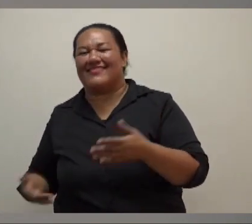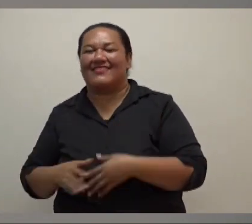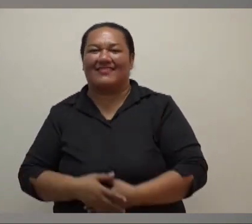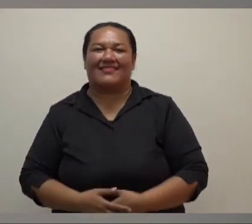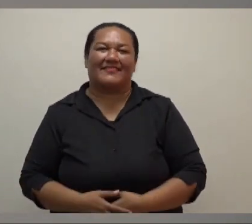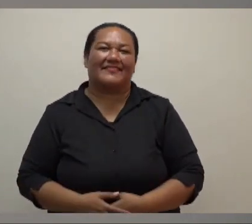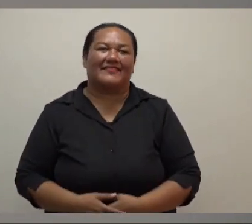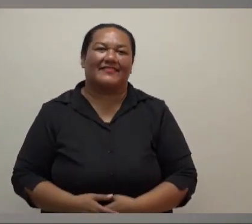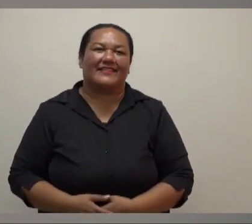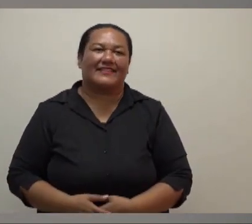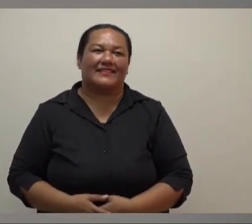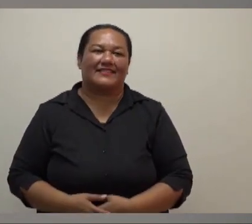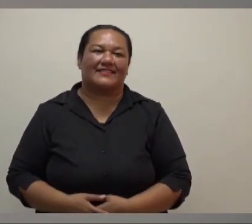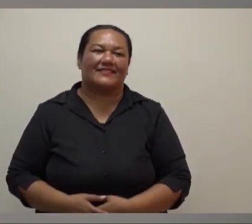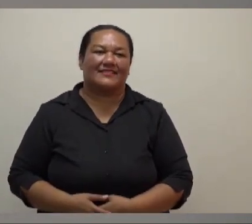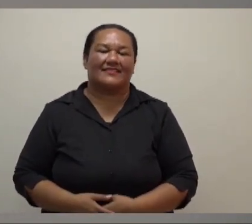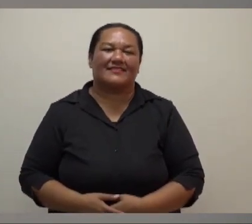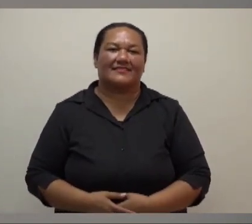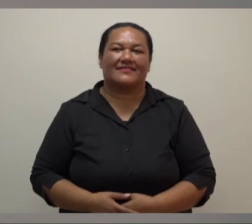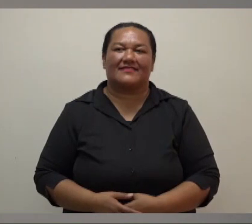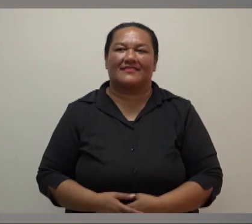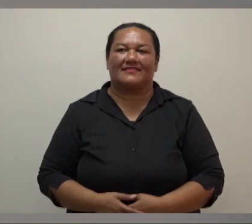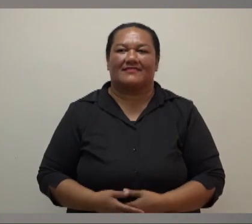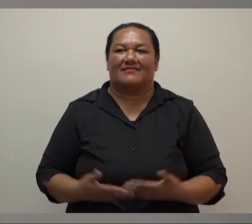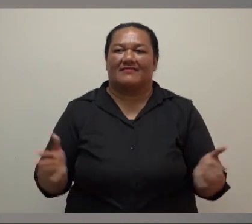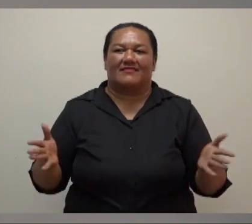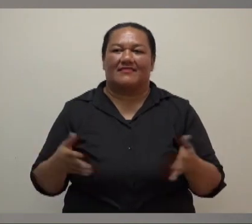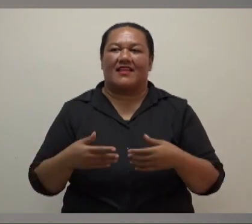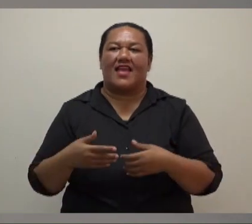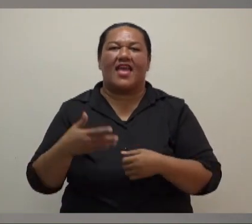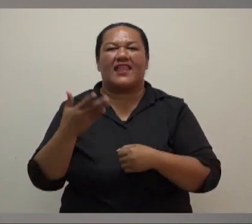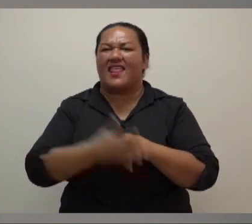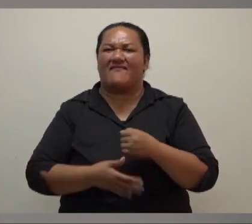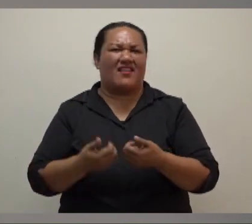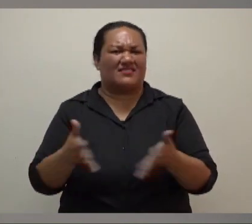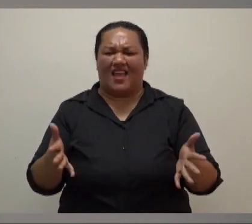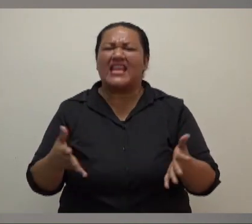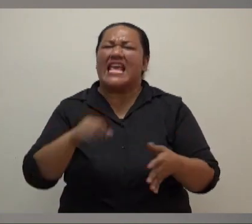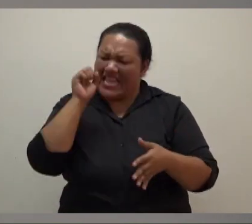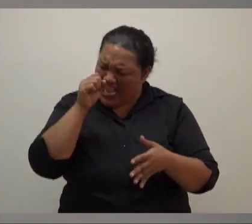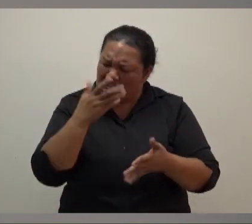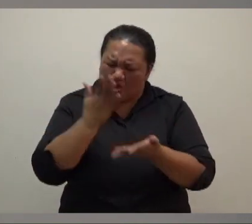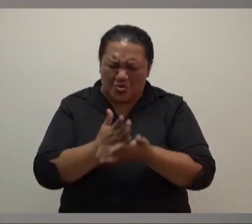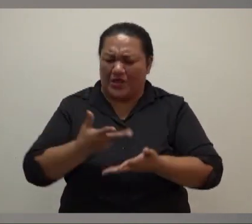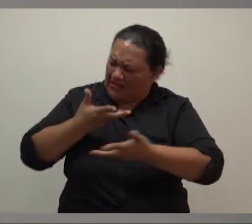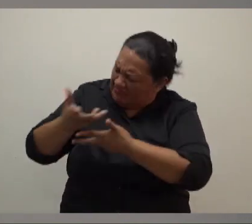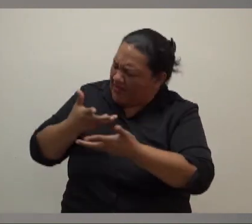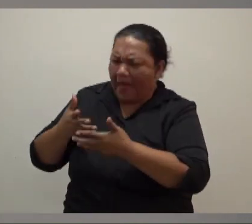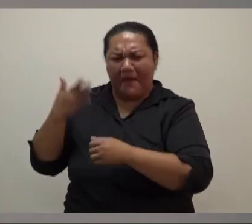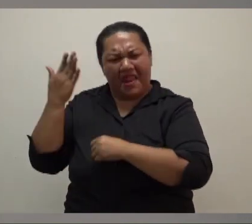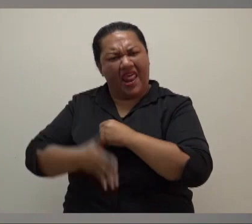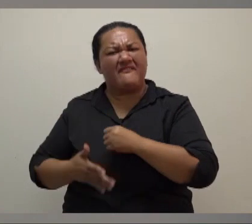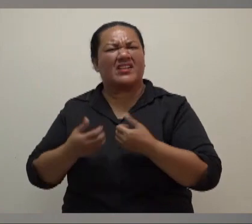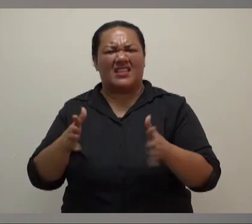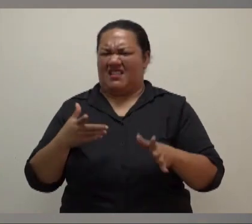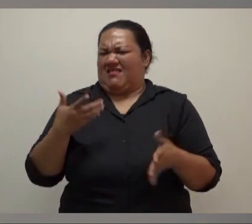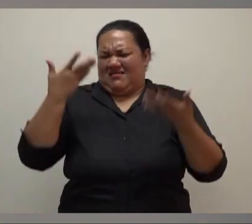introduce free education. I don't know how many of you would have been to school when you had to pay school fees. I'm sure most of you would have had